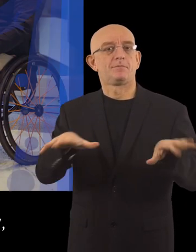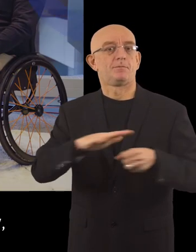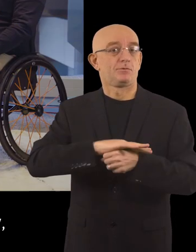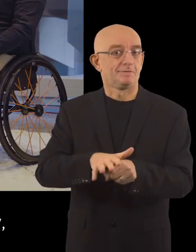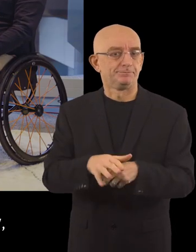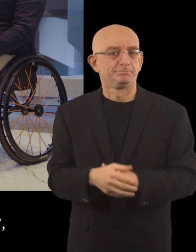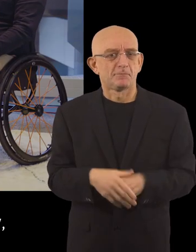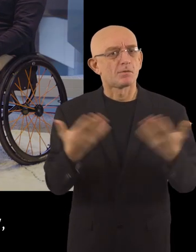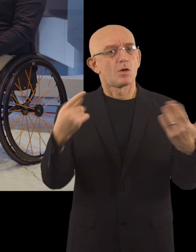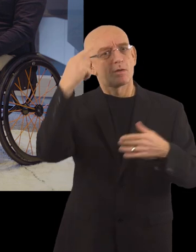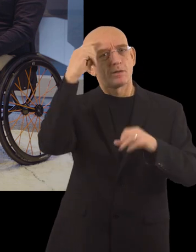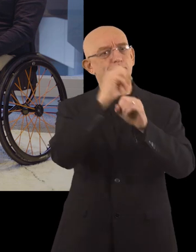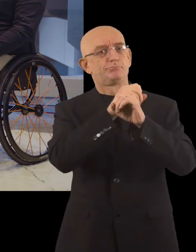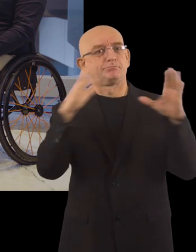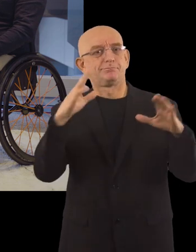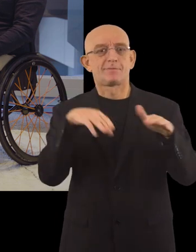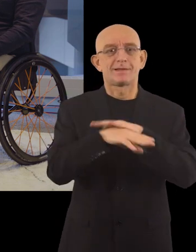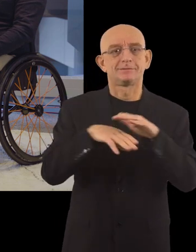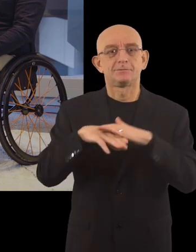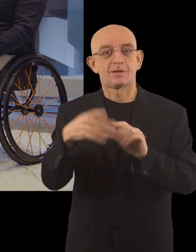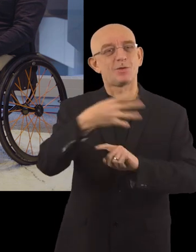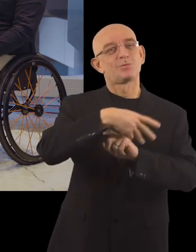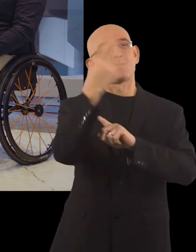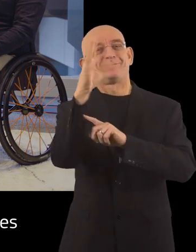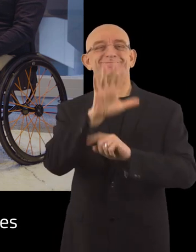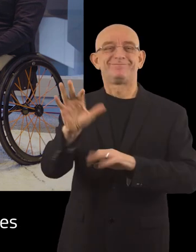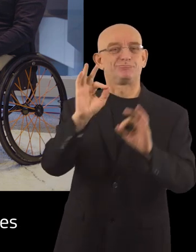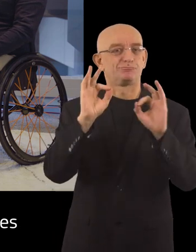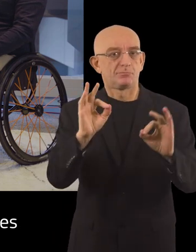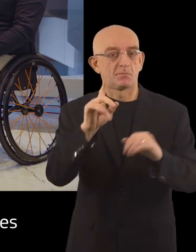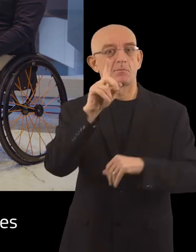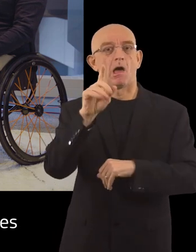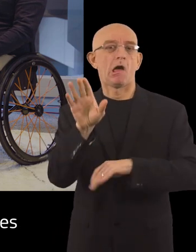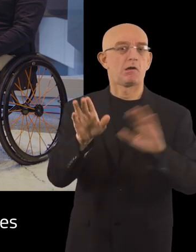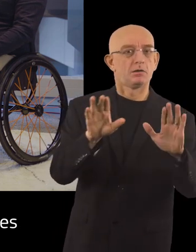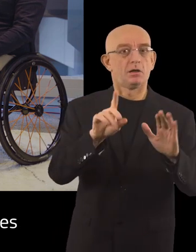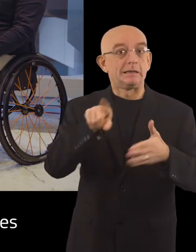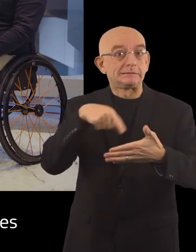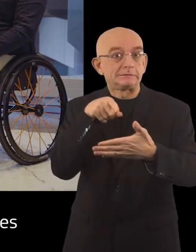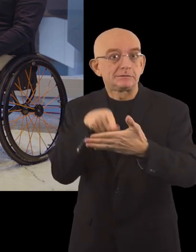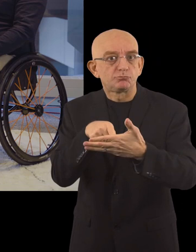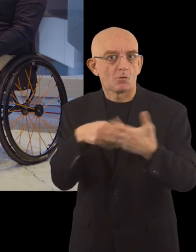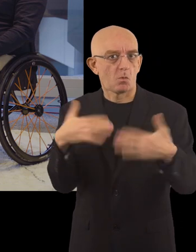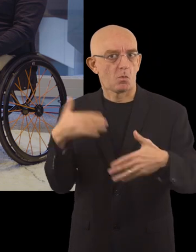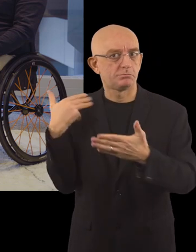When you talk about accessibility, we think the Nordic countries or the Western European ones, but we see central European countries doing remarkably well.